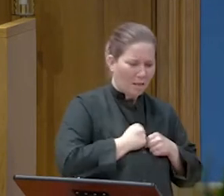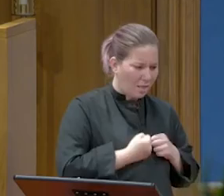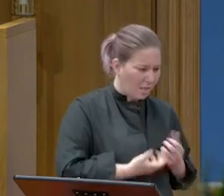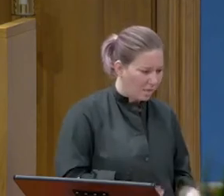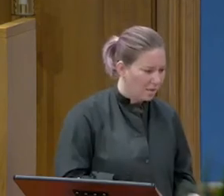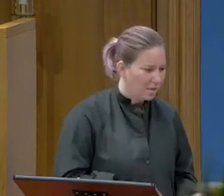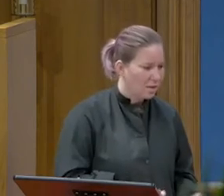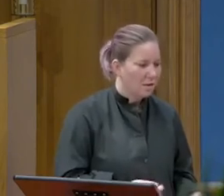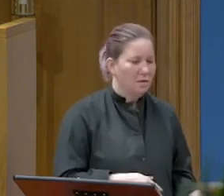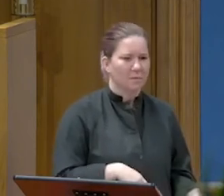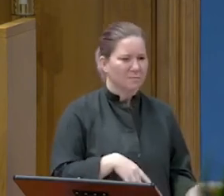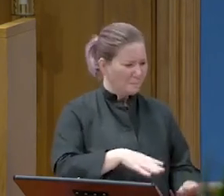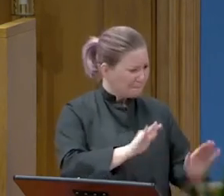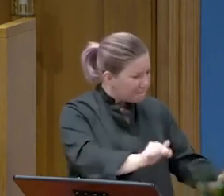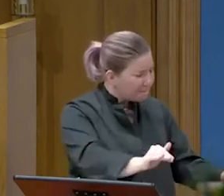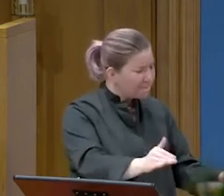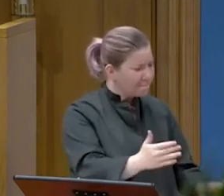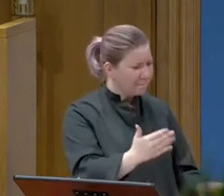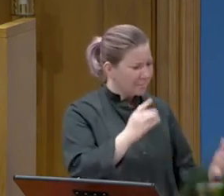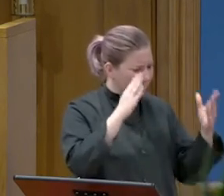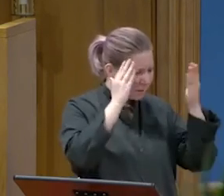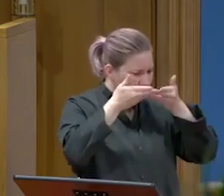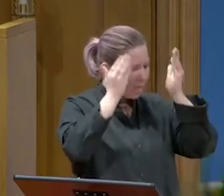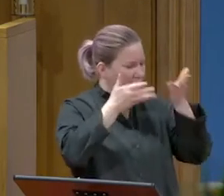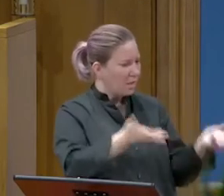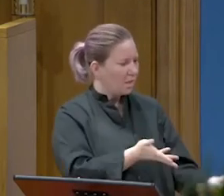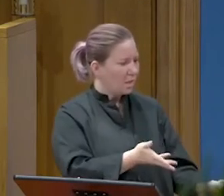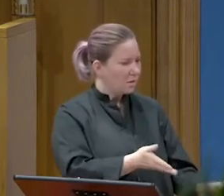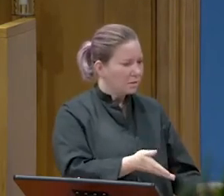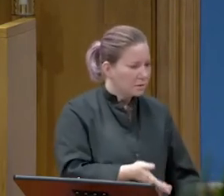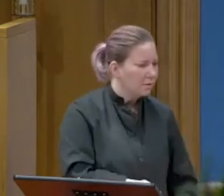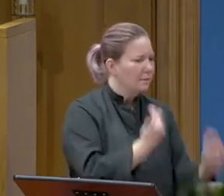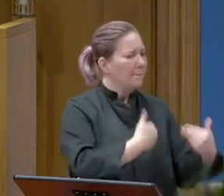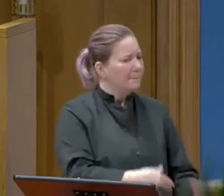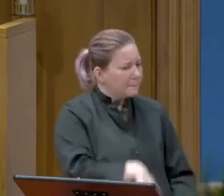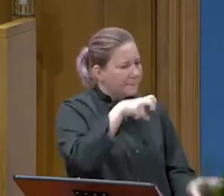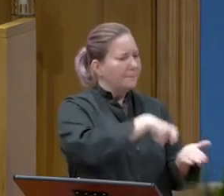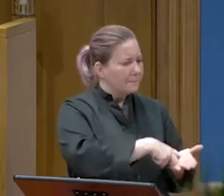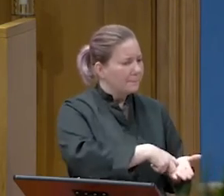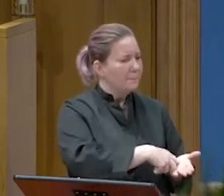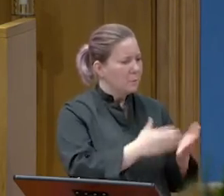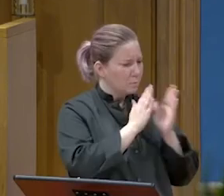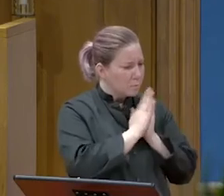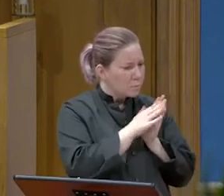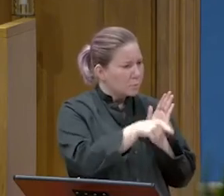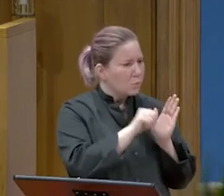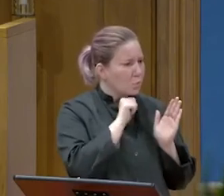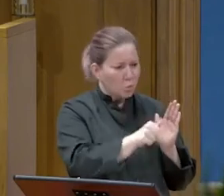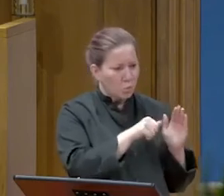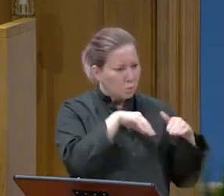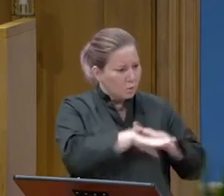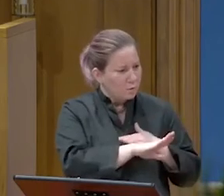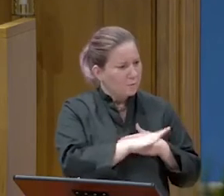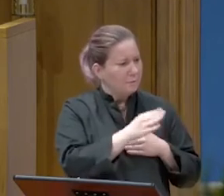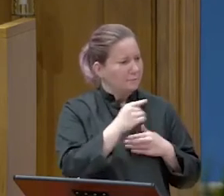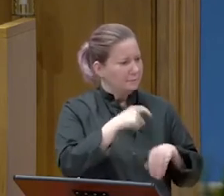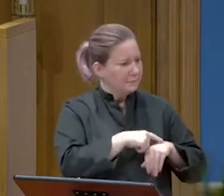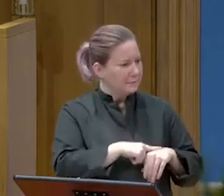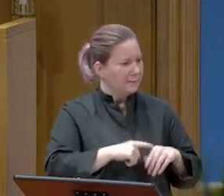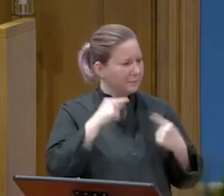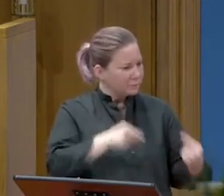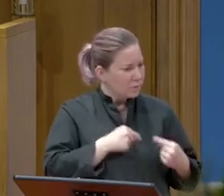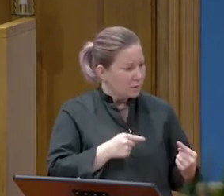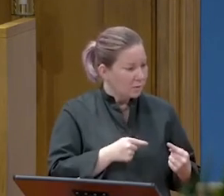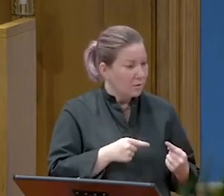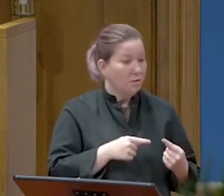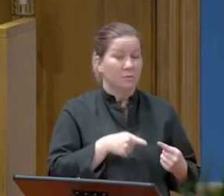to them, Why are you sleeping? Get up and pray that you may not come into the time of trial. While he was still speaking,